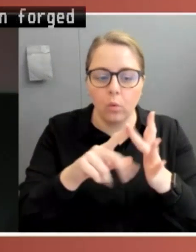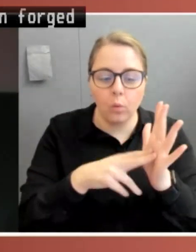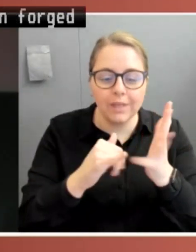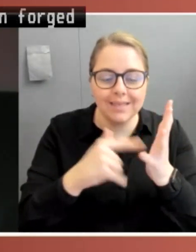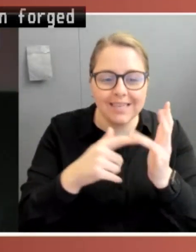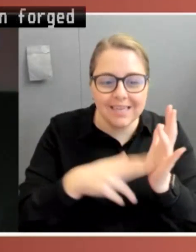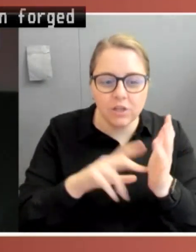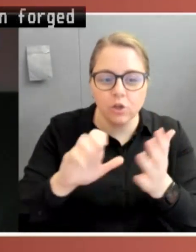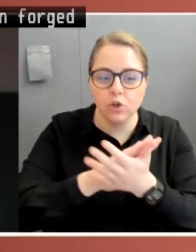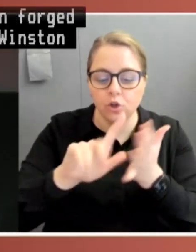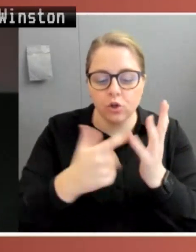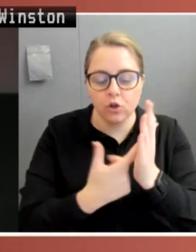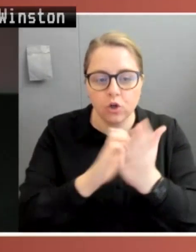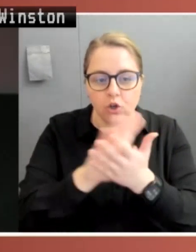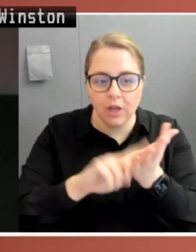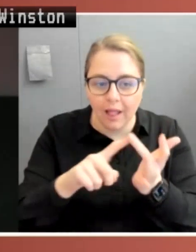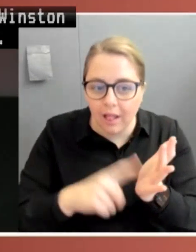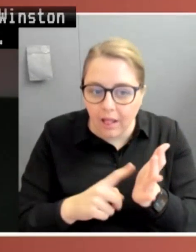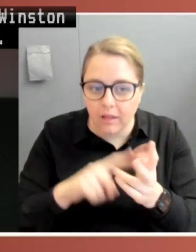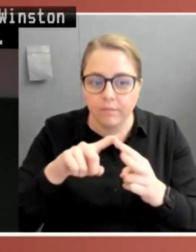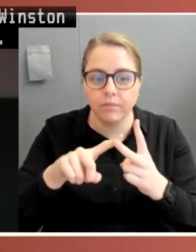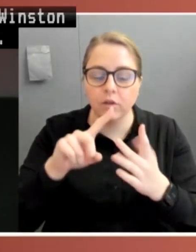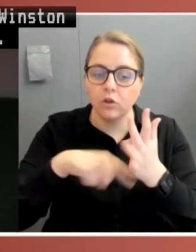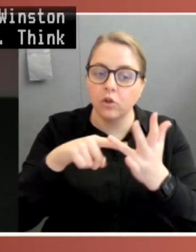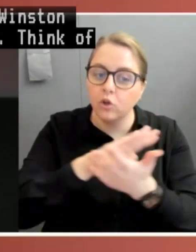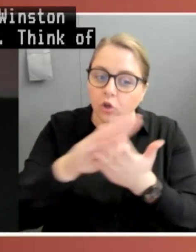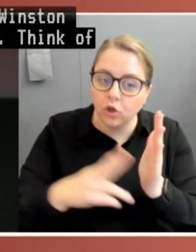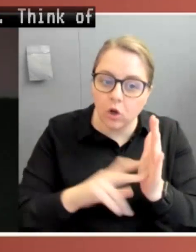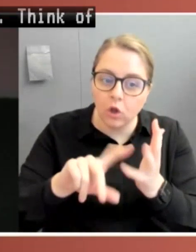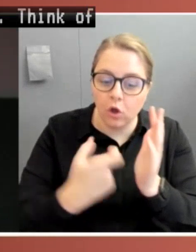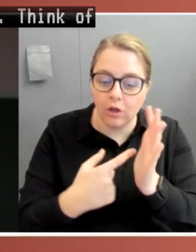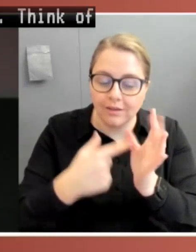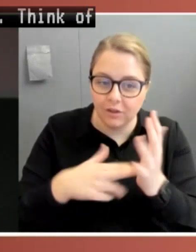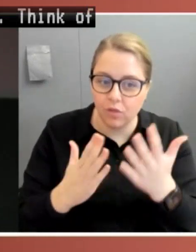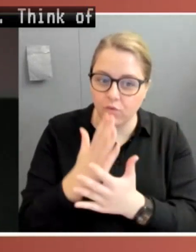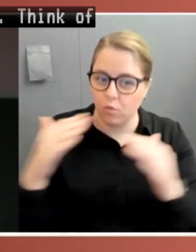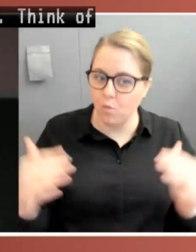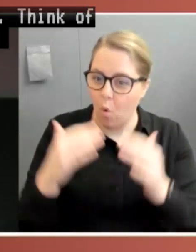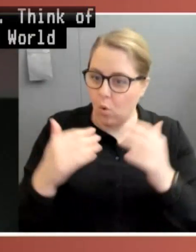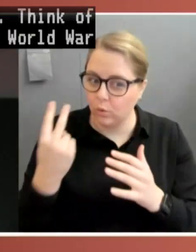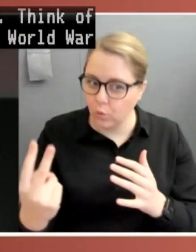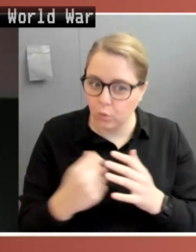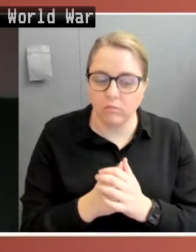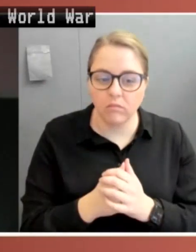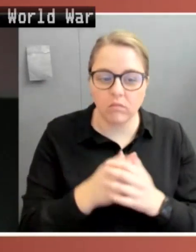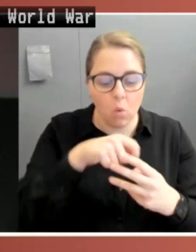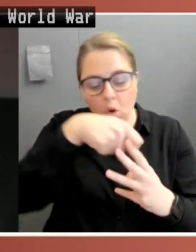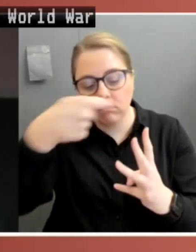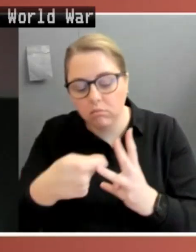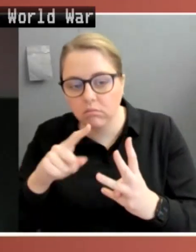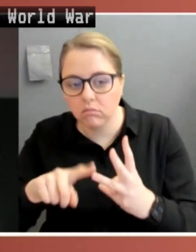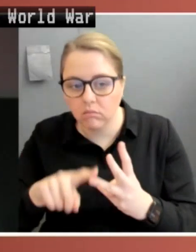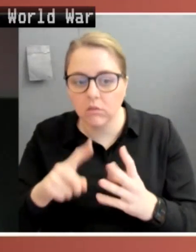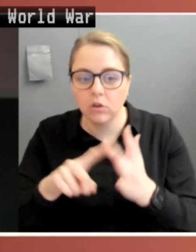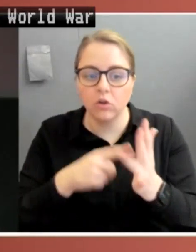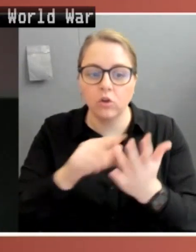of our own John Curtin during World War II, or even a lesser but still a very significant event, John Howard